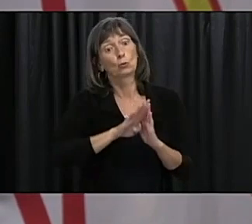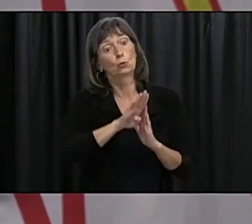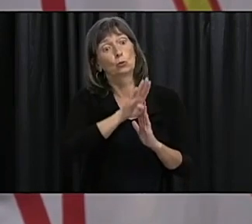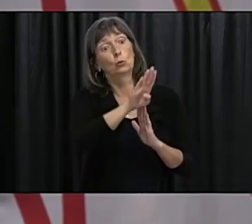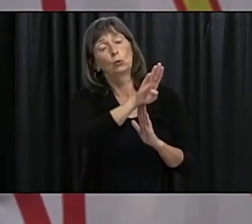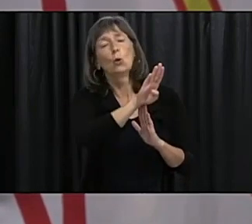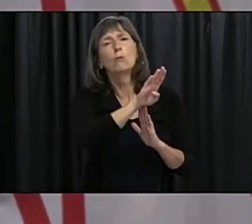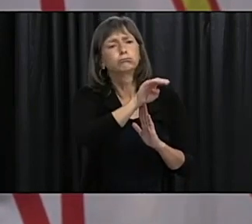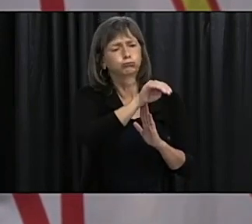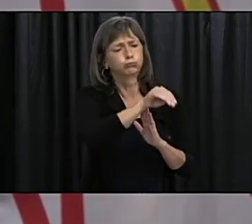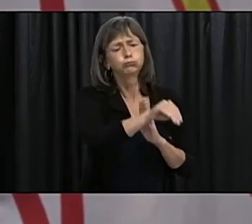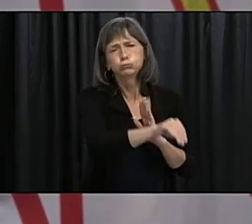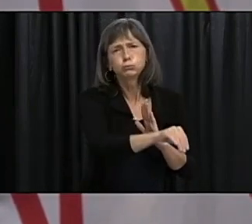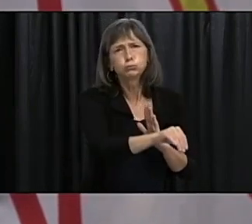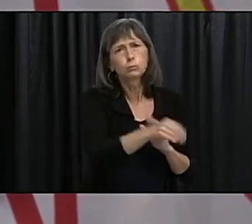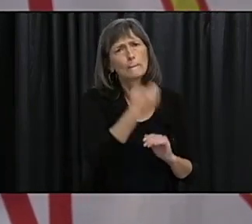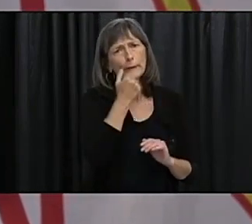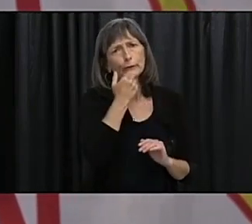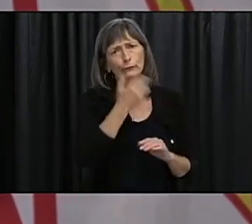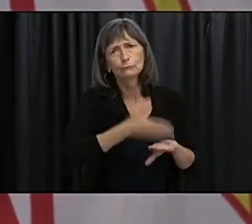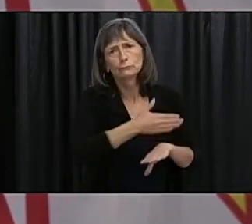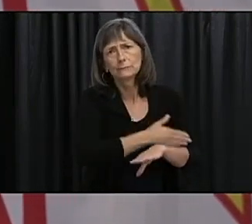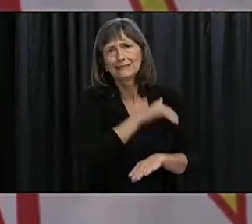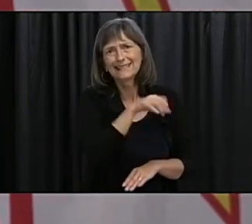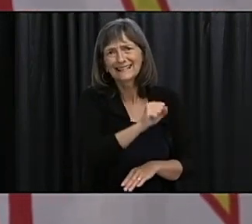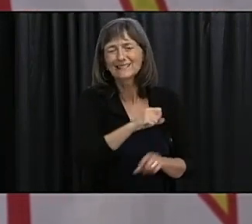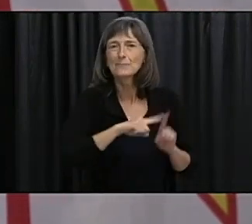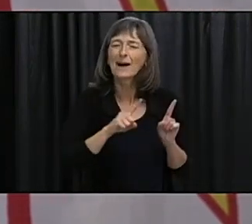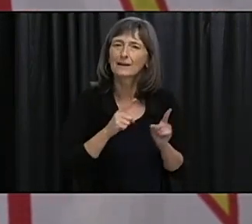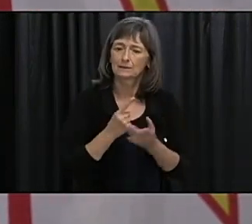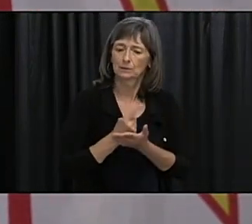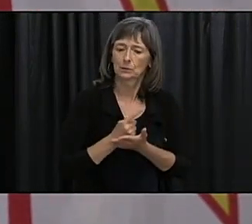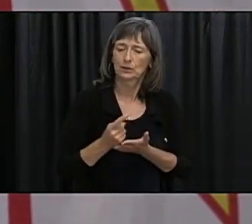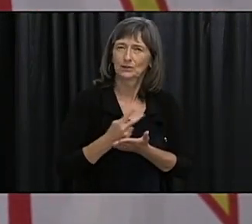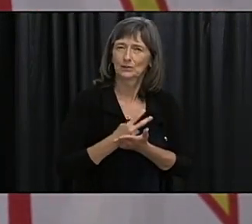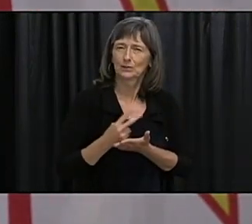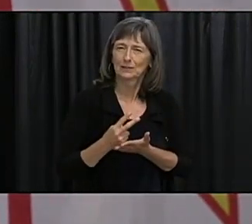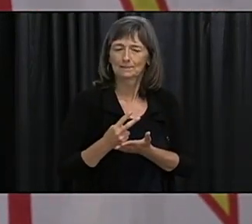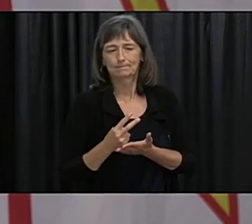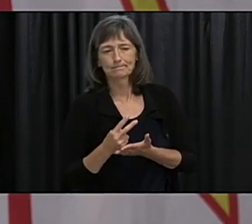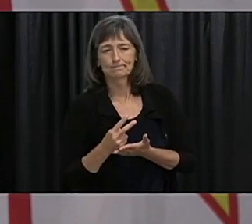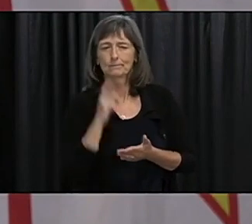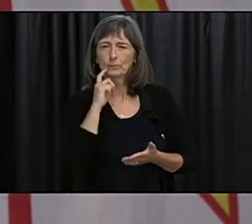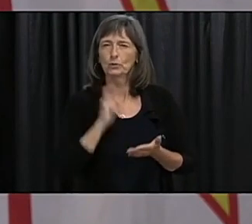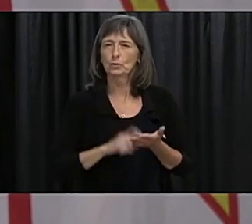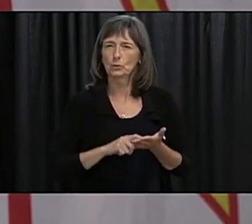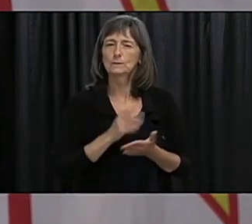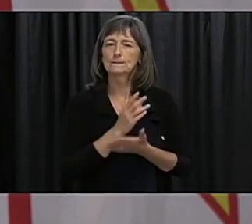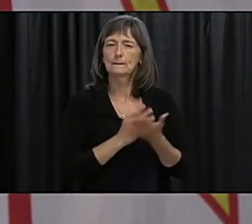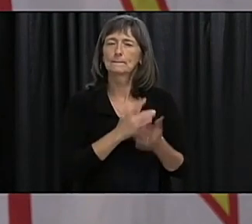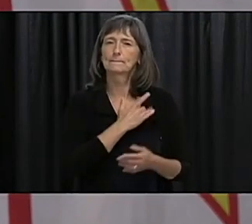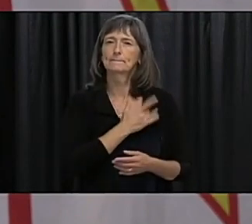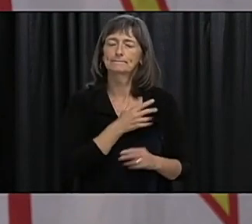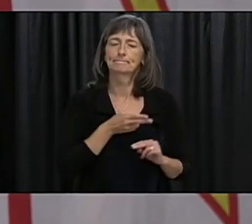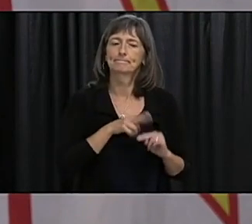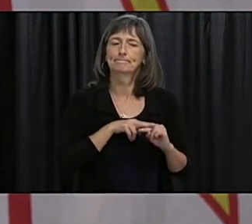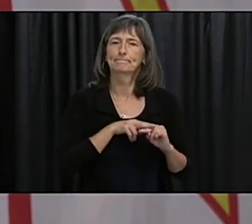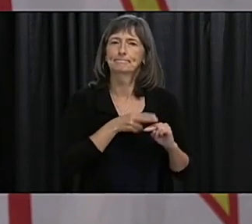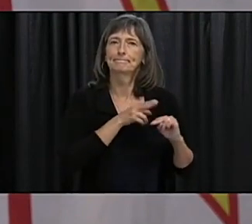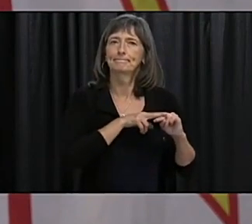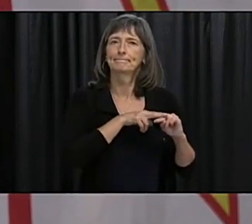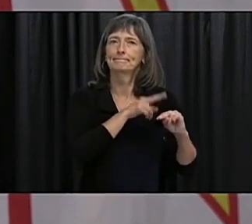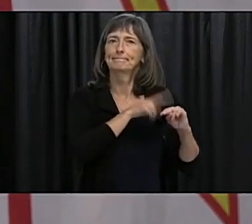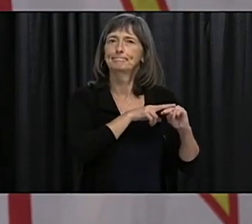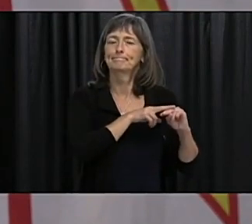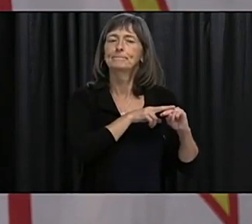significantly better but in the last week or so we have been seeing a slight uptick in some provinces and so